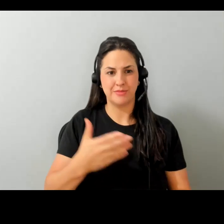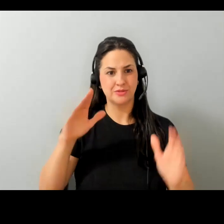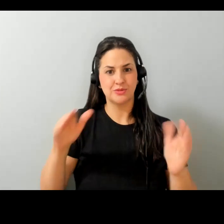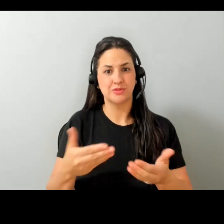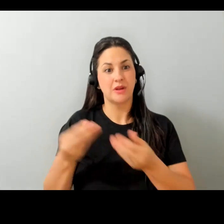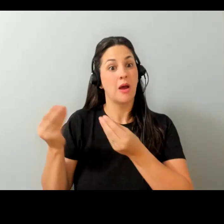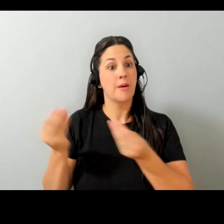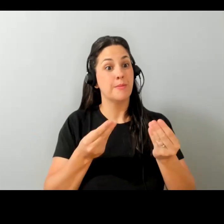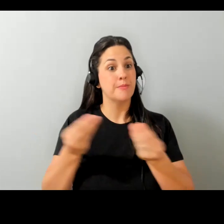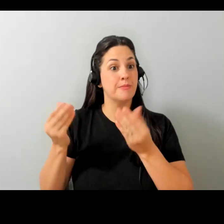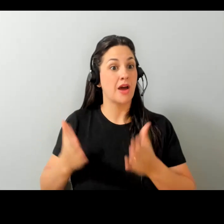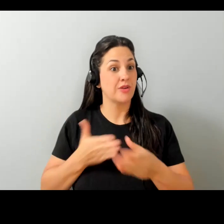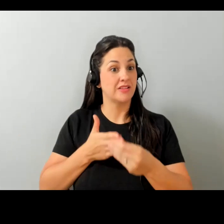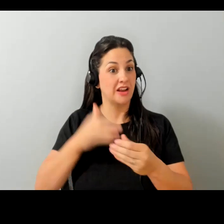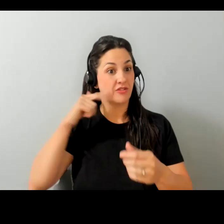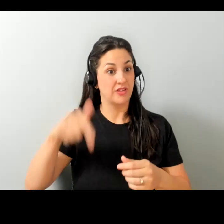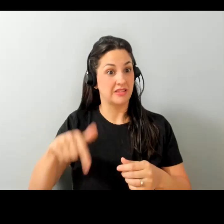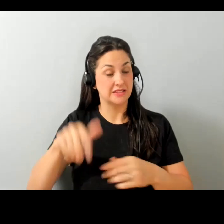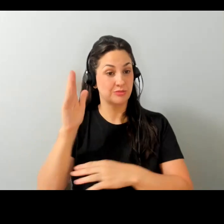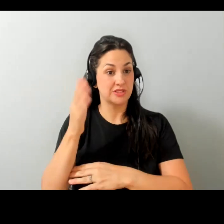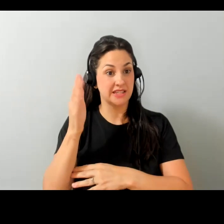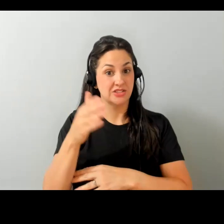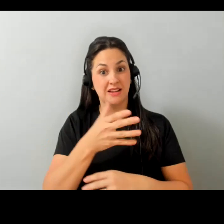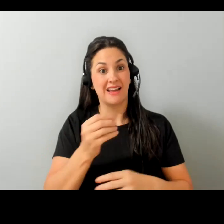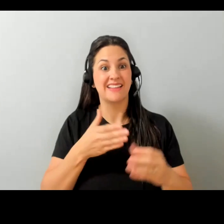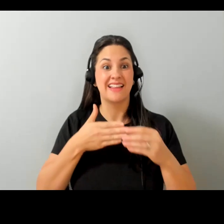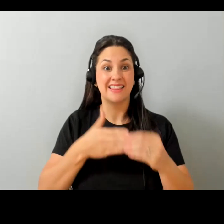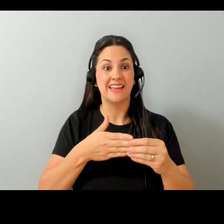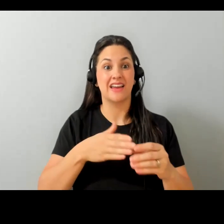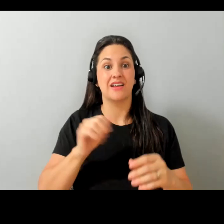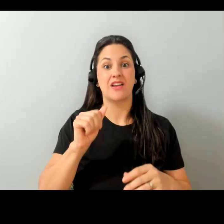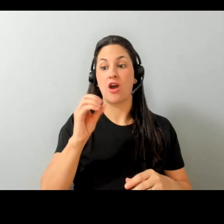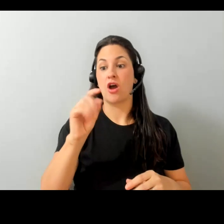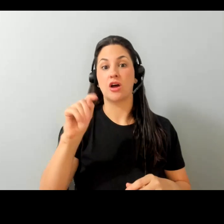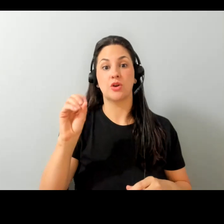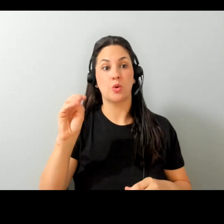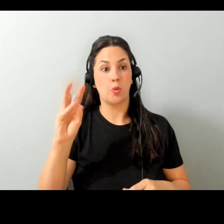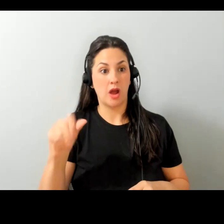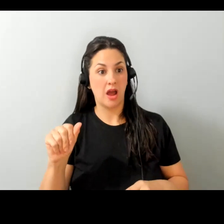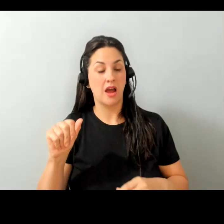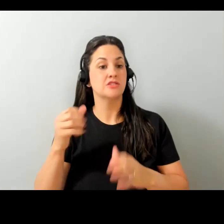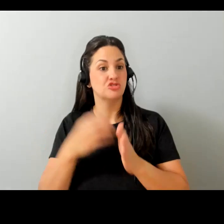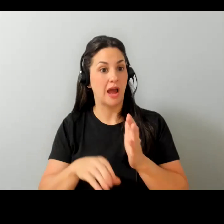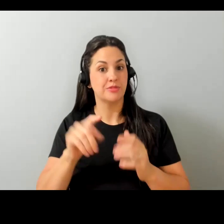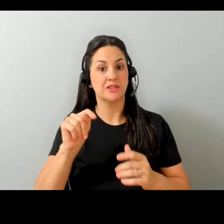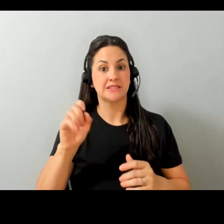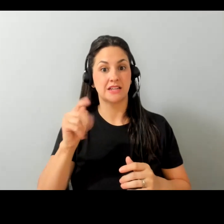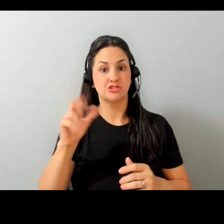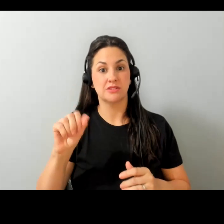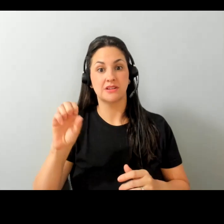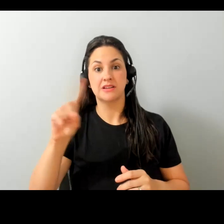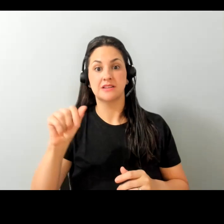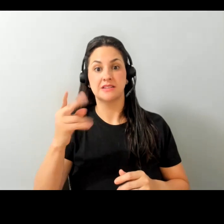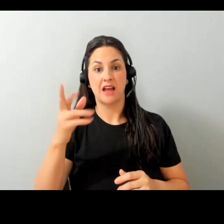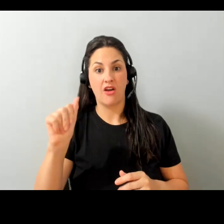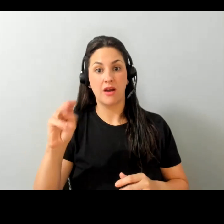moderator for this presentation um and the lead of the ottawa chapter of the tetra society zara muhammad